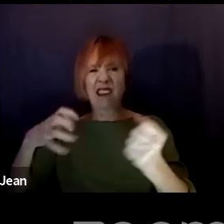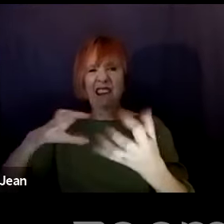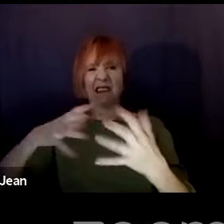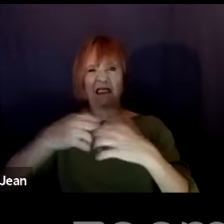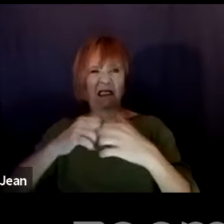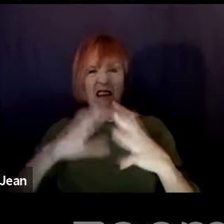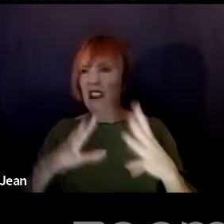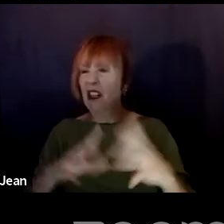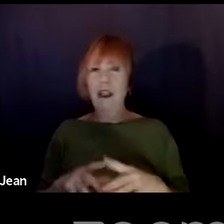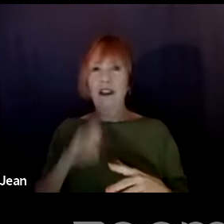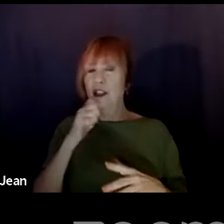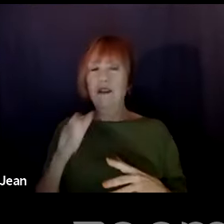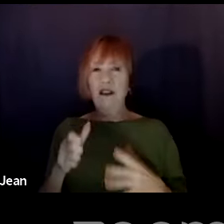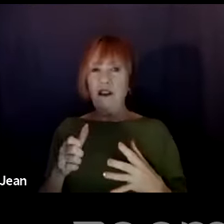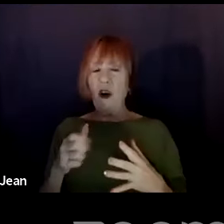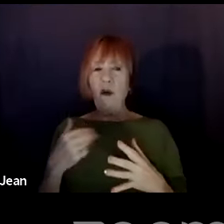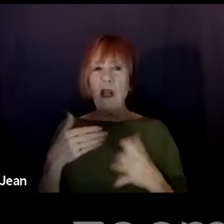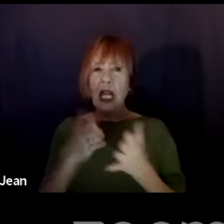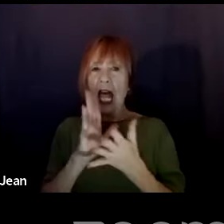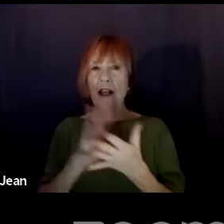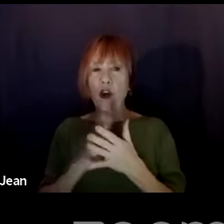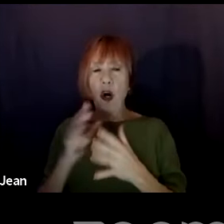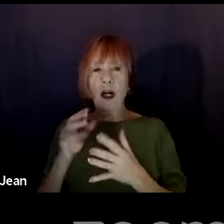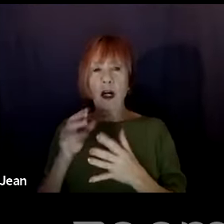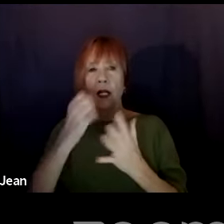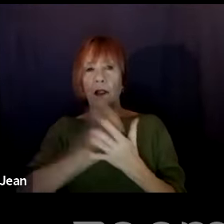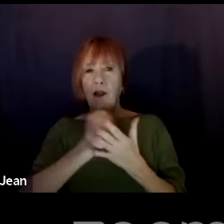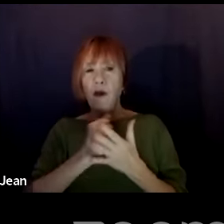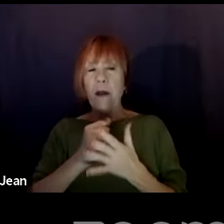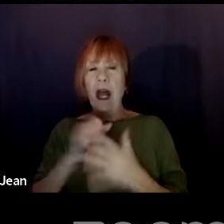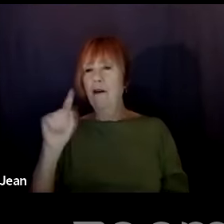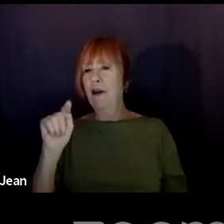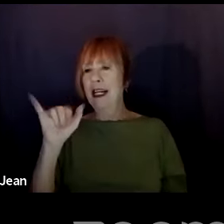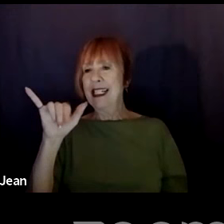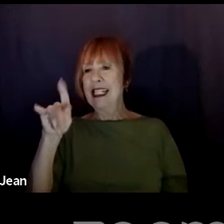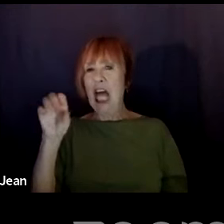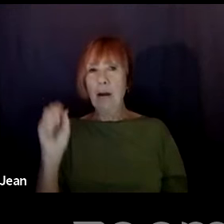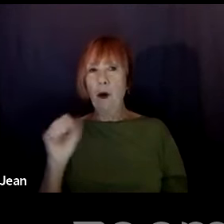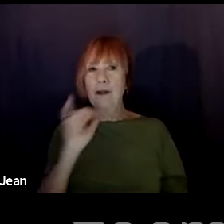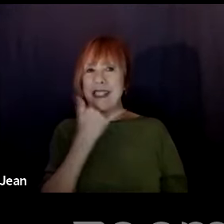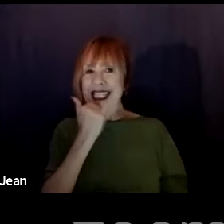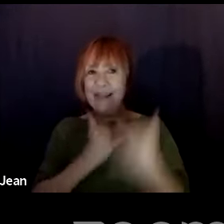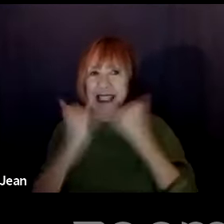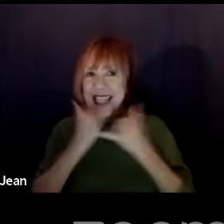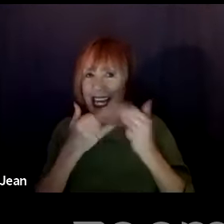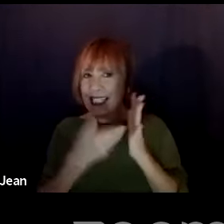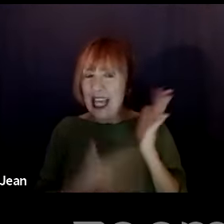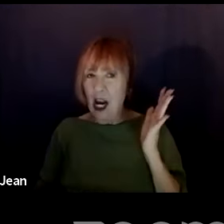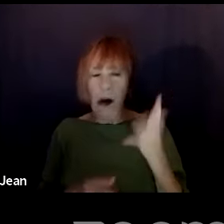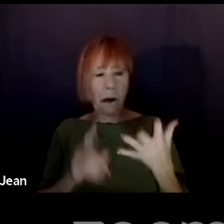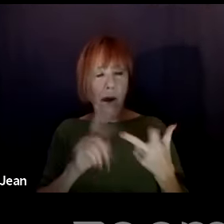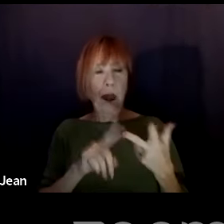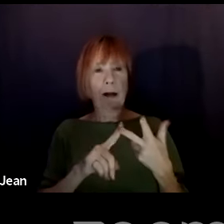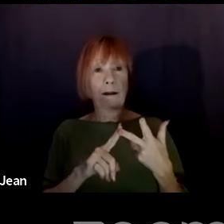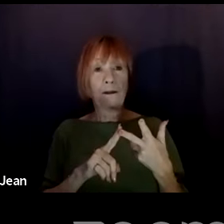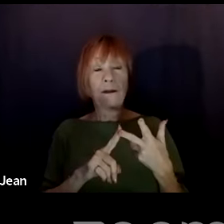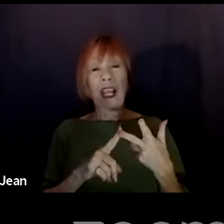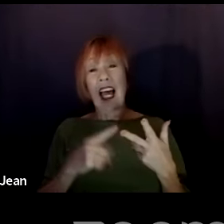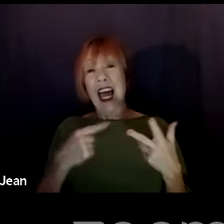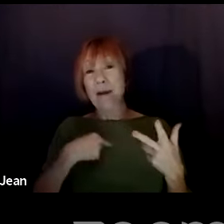You're just not going to do it. the shameless, um, I like to go out in the afternoon and play catch with my dog.